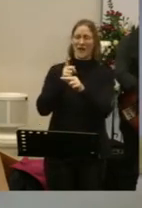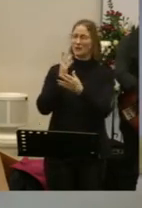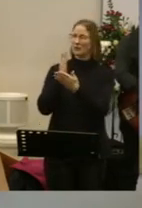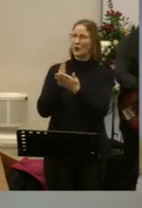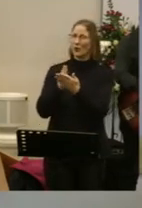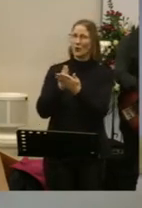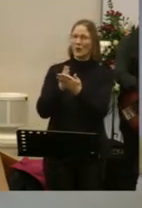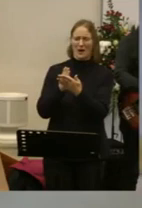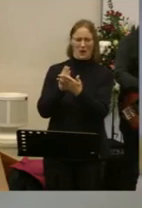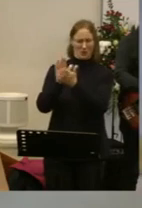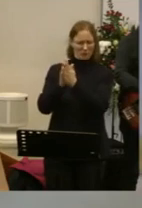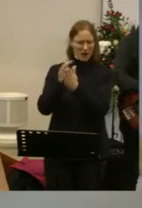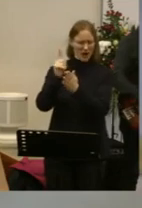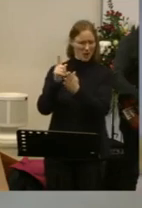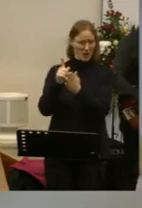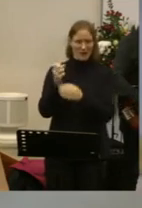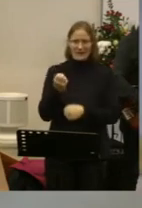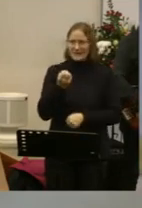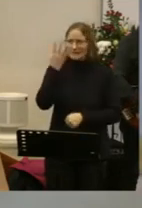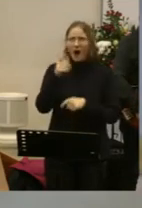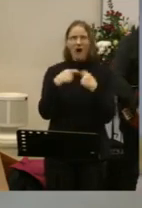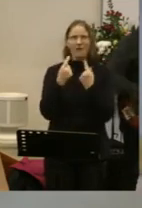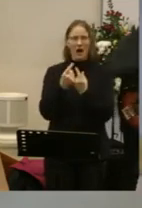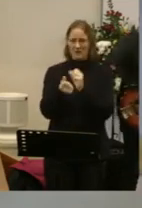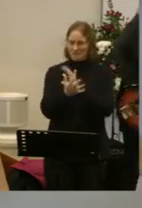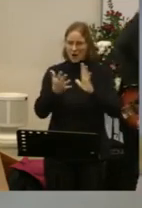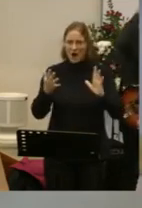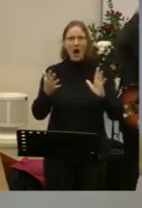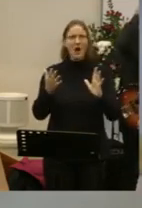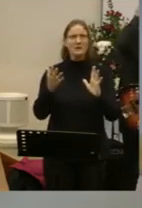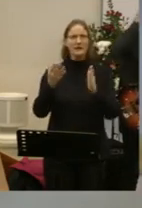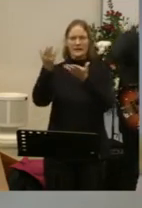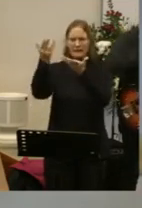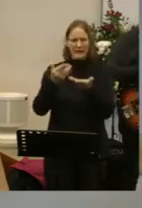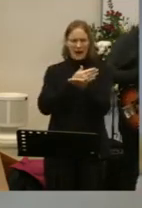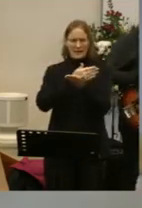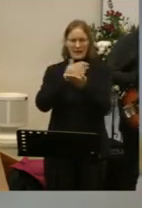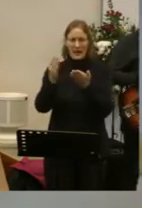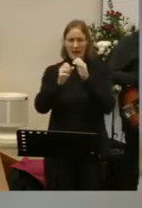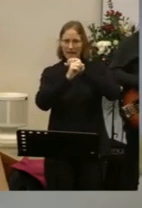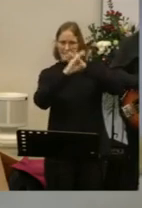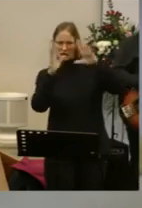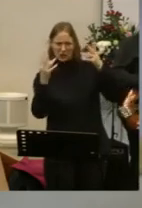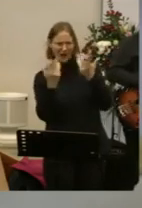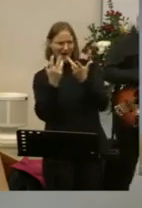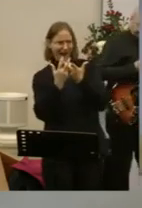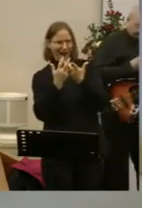free Resets our paths And gives us a clear vision For how we can tell more people About this amazing love